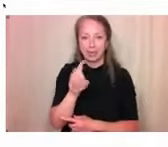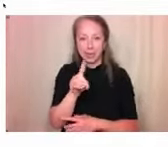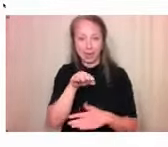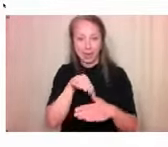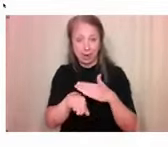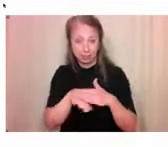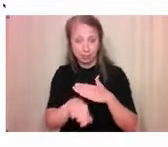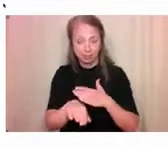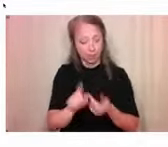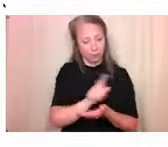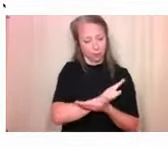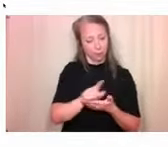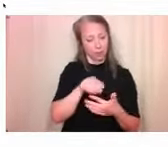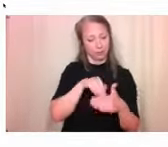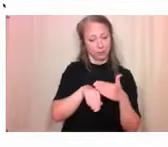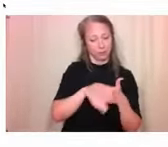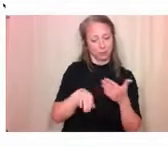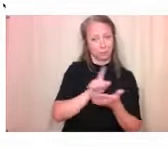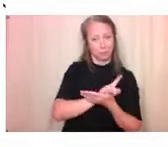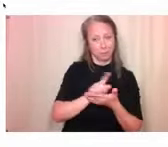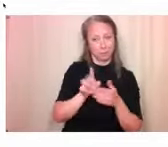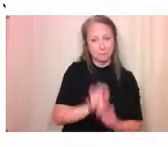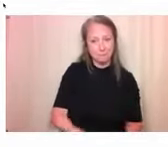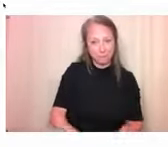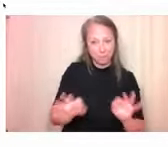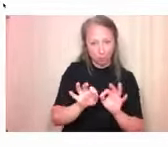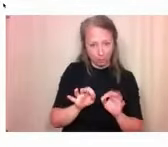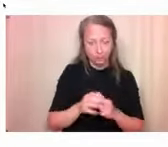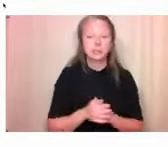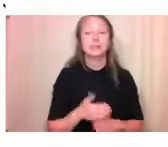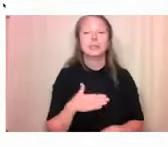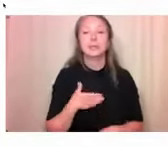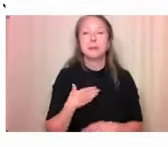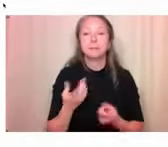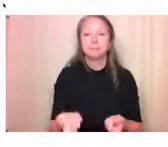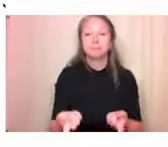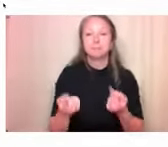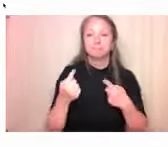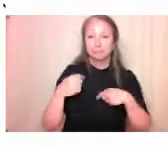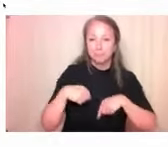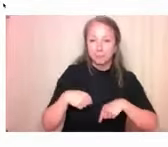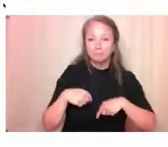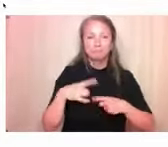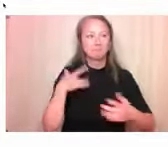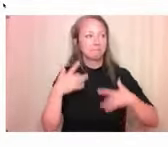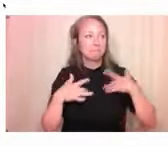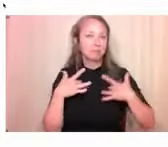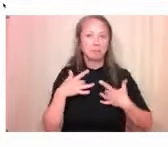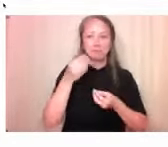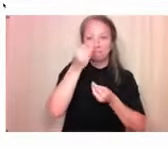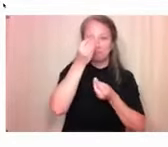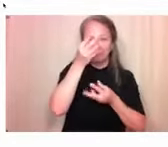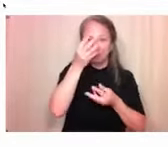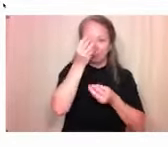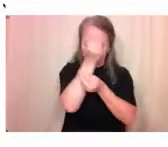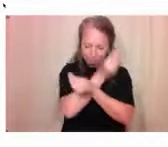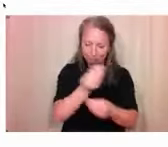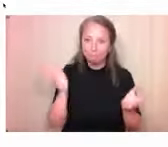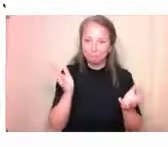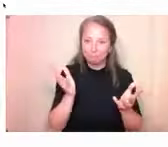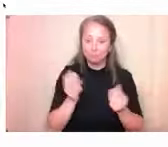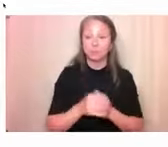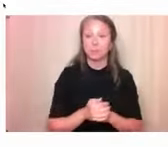very happy to be here and excited to be sharing this research activity with you. So I'm going to share some slides,